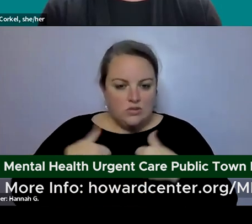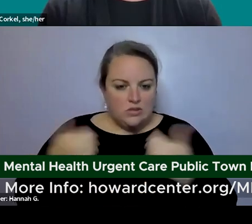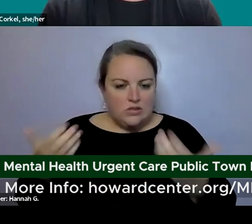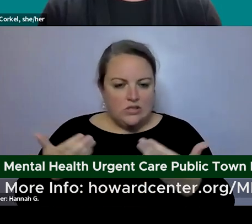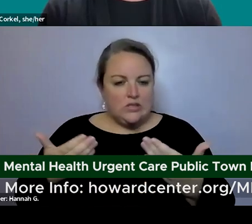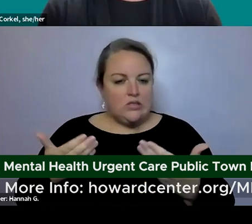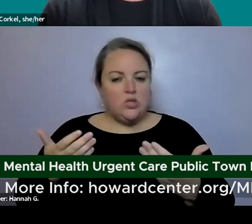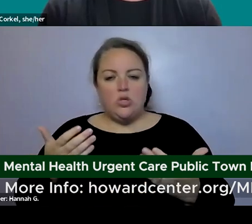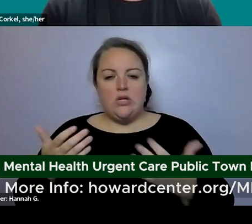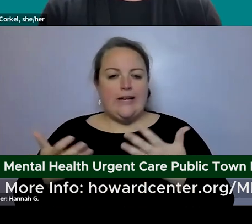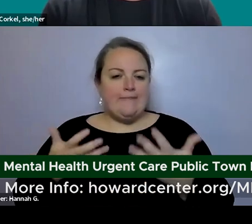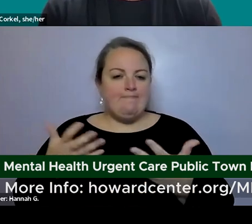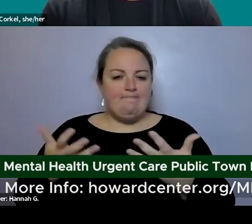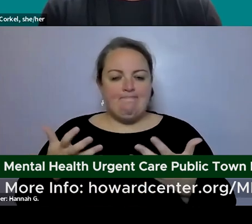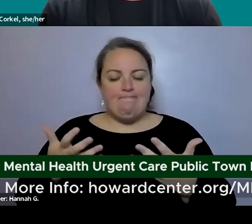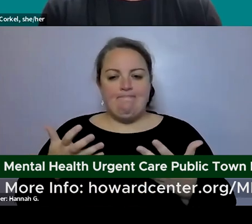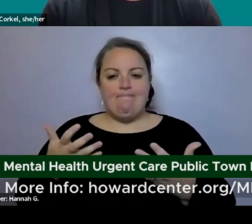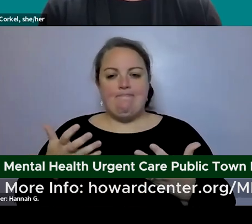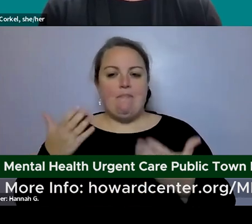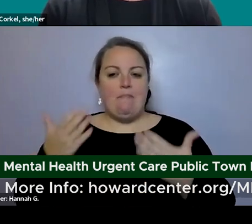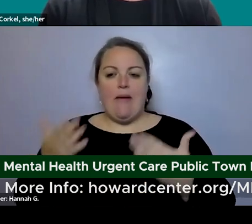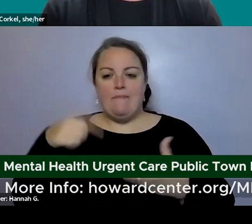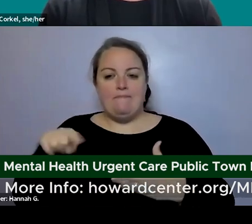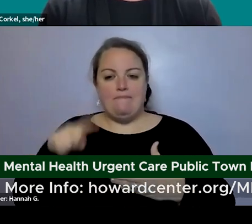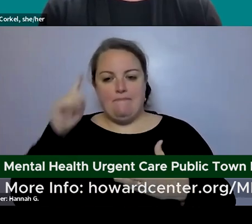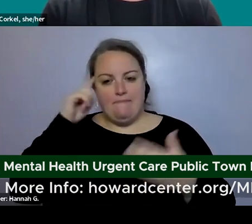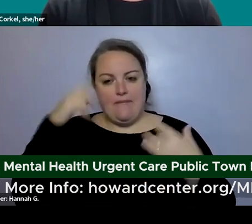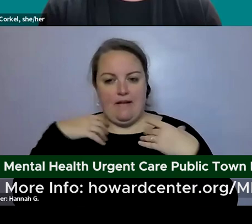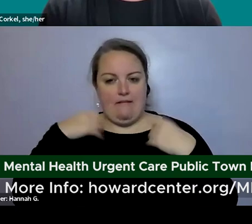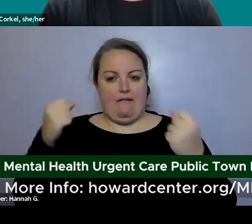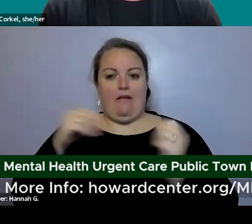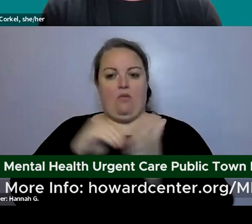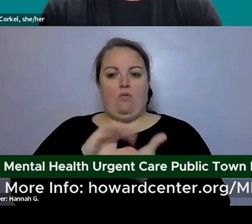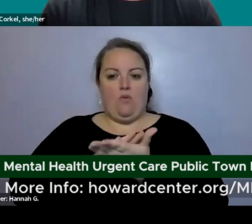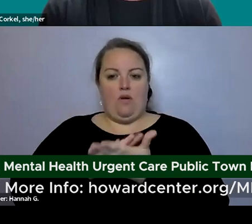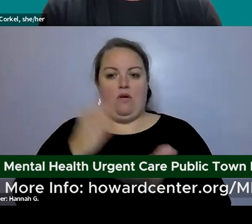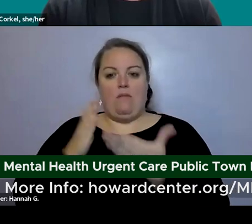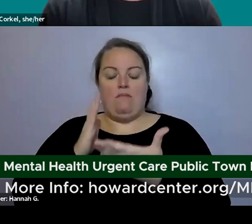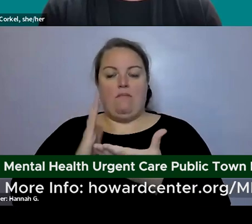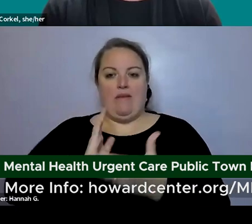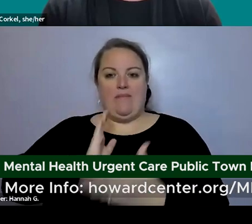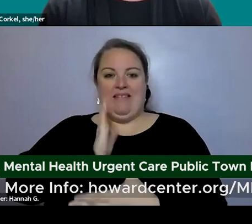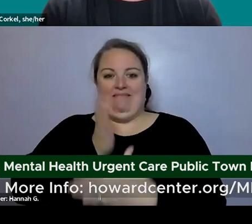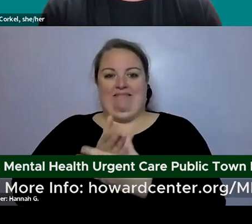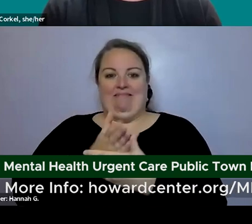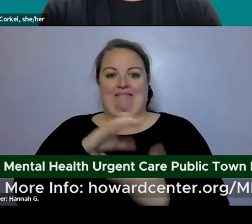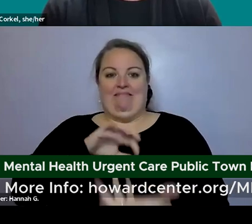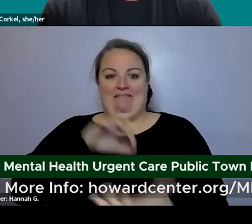for whom having a mental health record may jeopardize their stay in our country